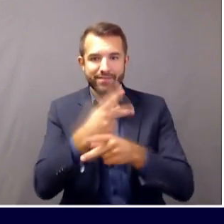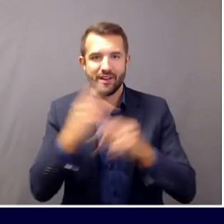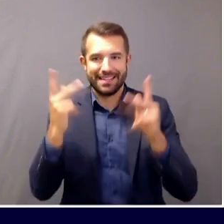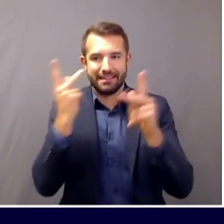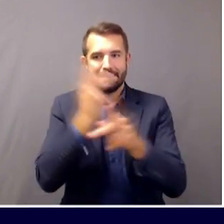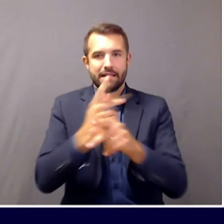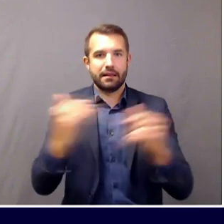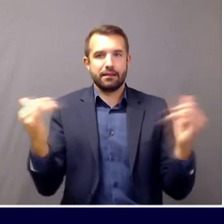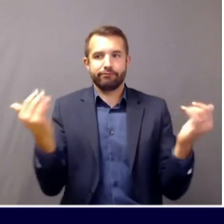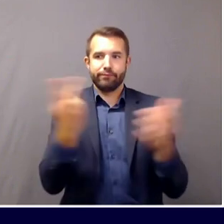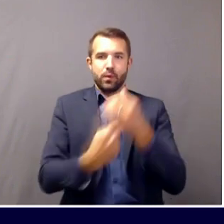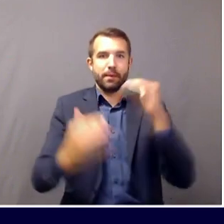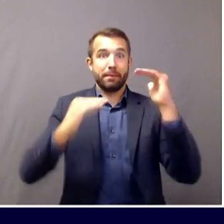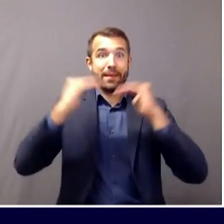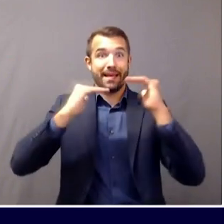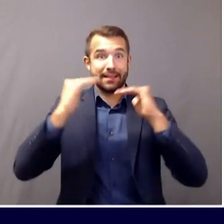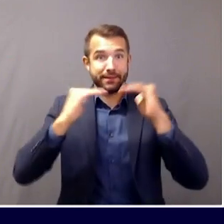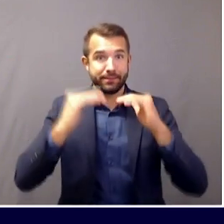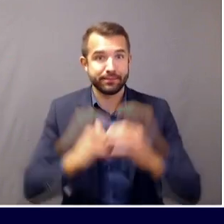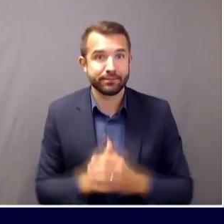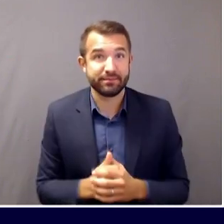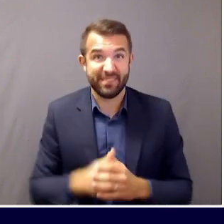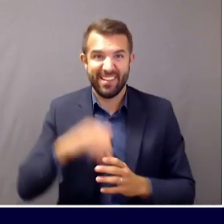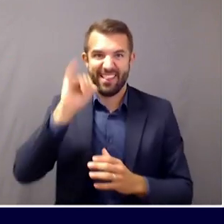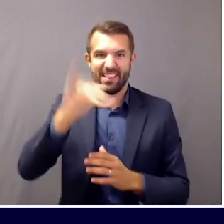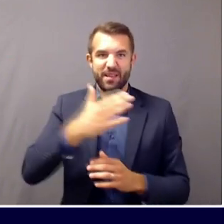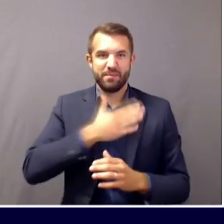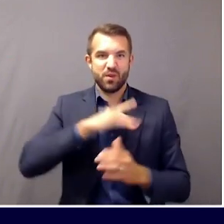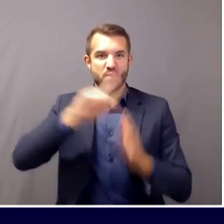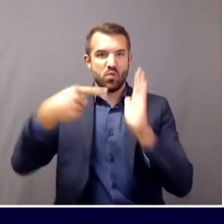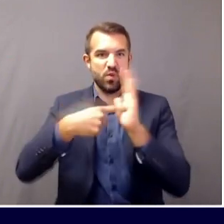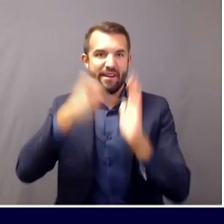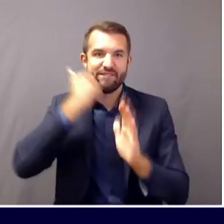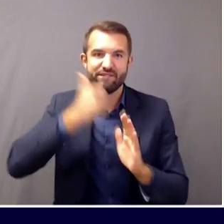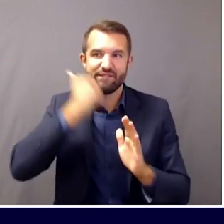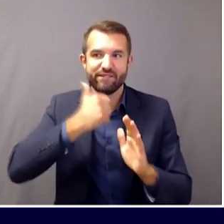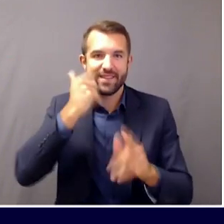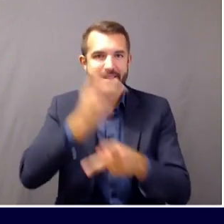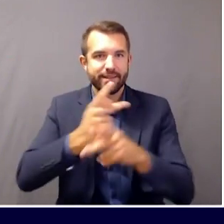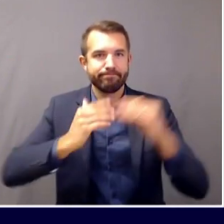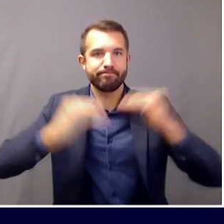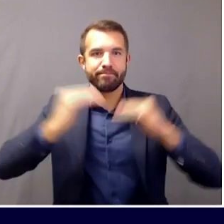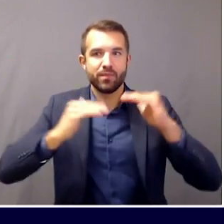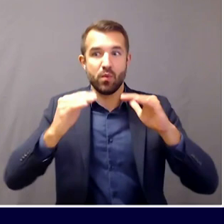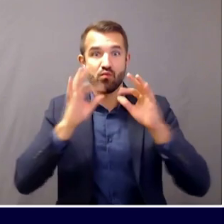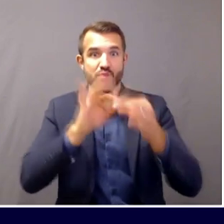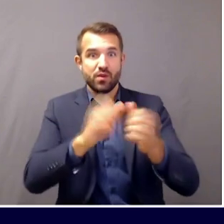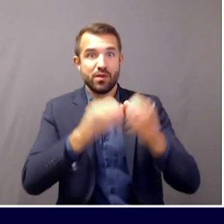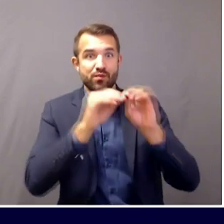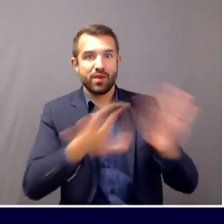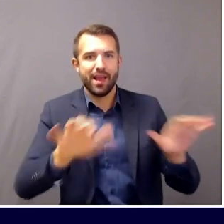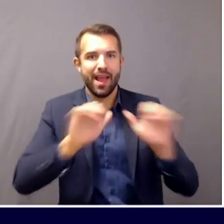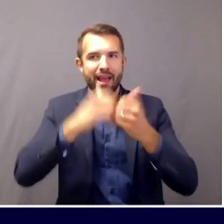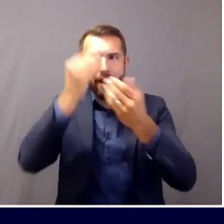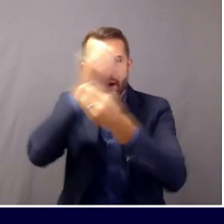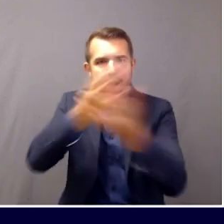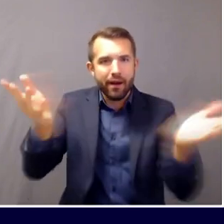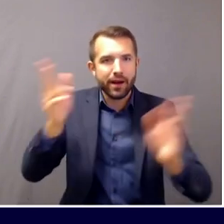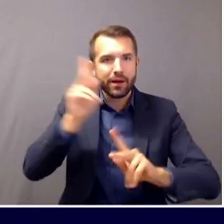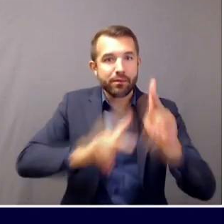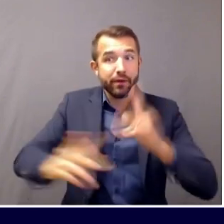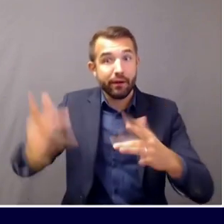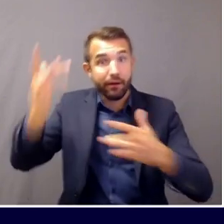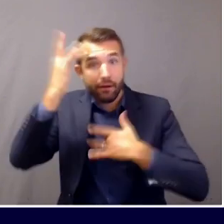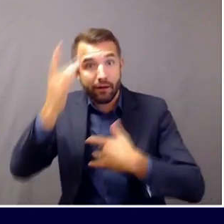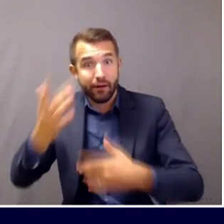We're always balancing the need of the broader public to know about what's going on with the need to protect individuals as